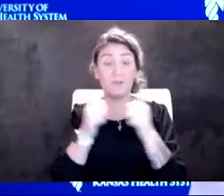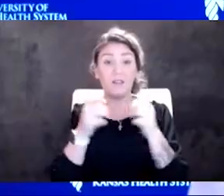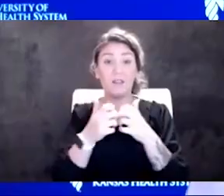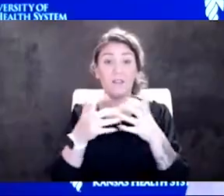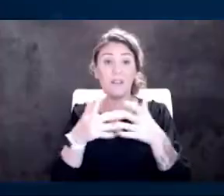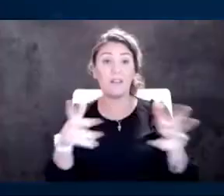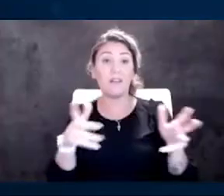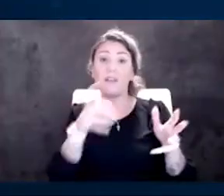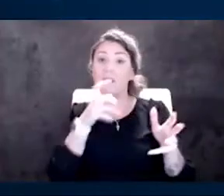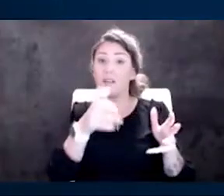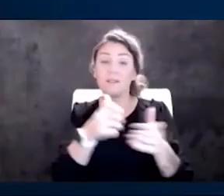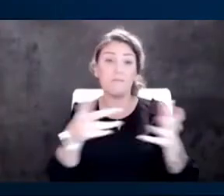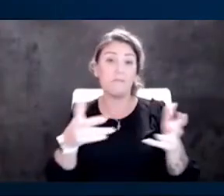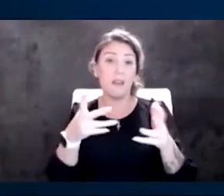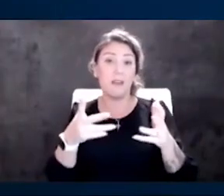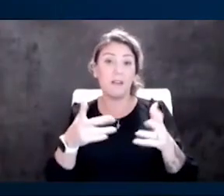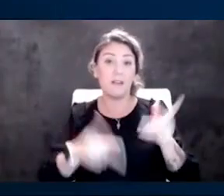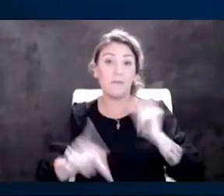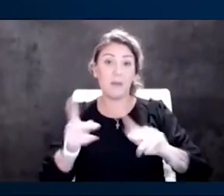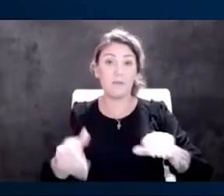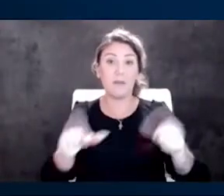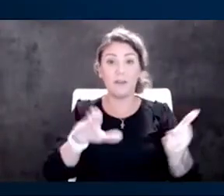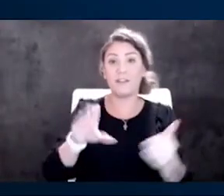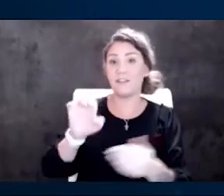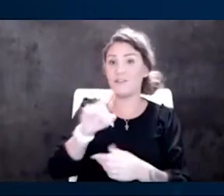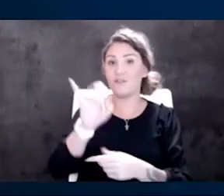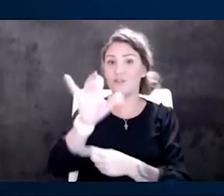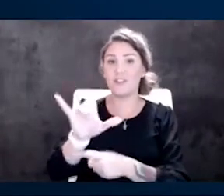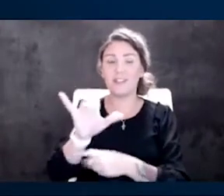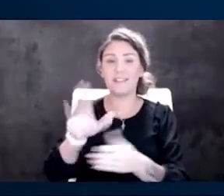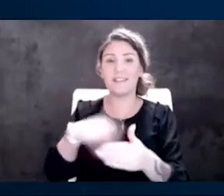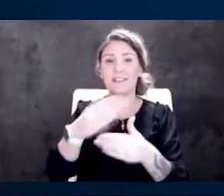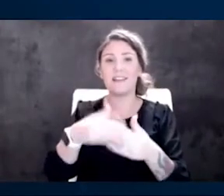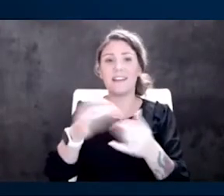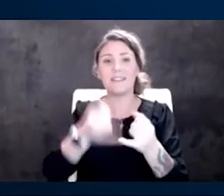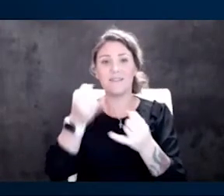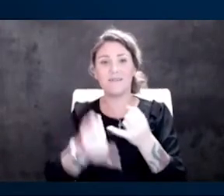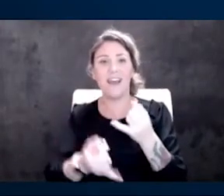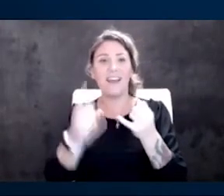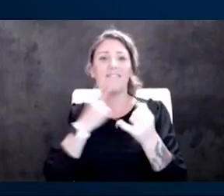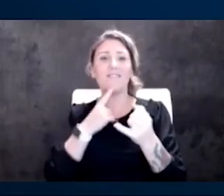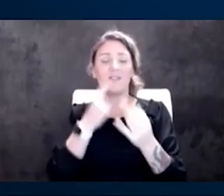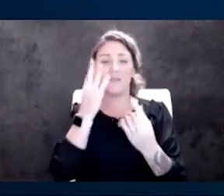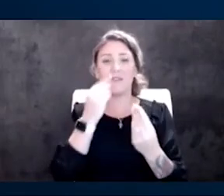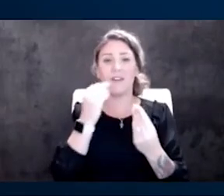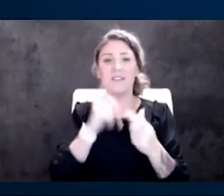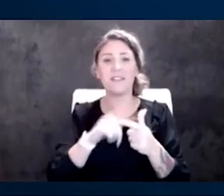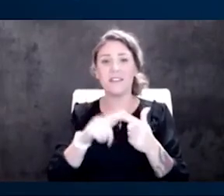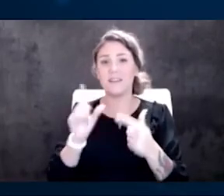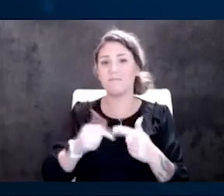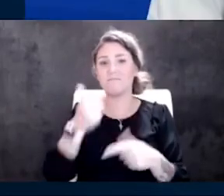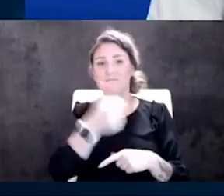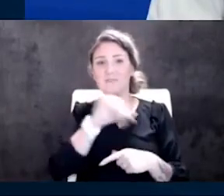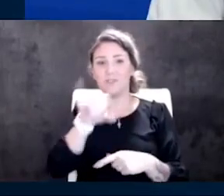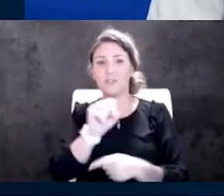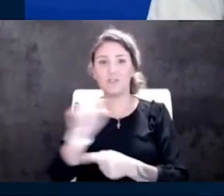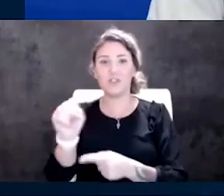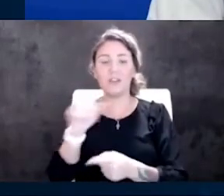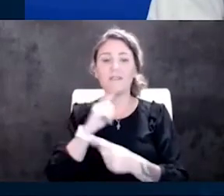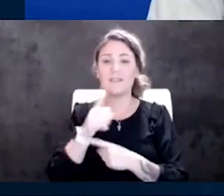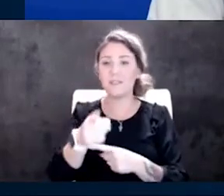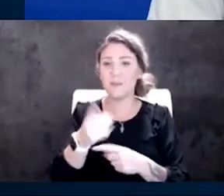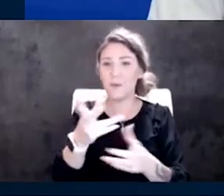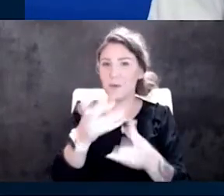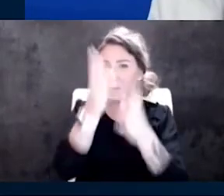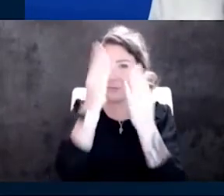Chelsea, I'm going to give you the next to final word before I take it and hand it to Jess. Go ahead. And I think you want to give us some information about